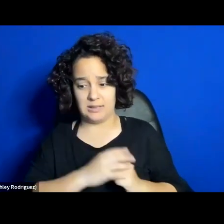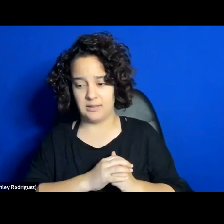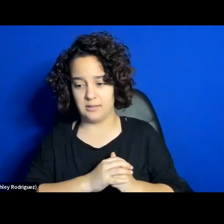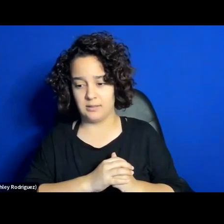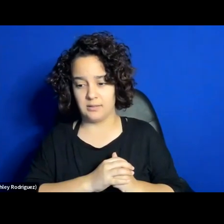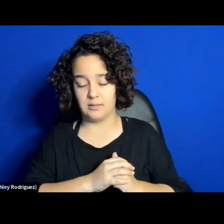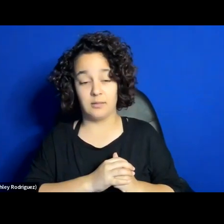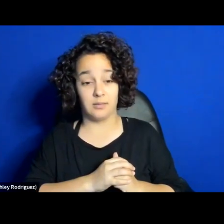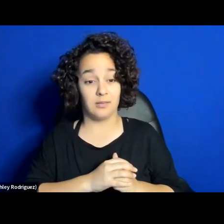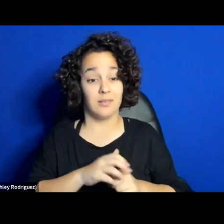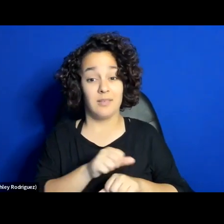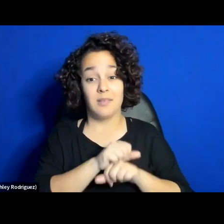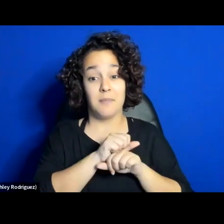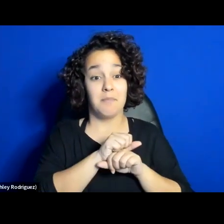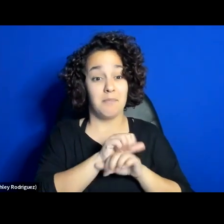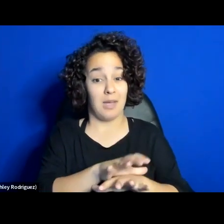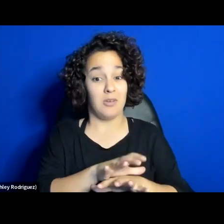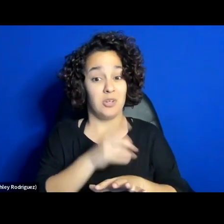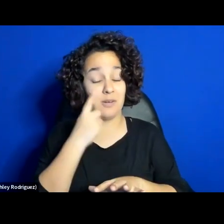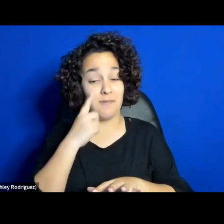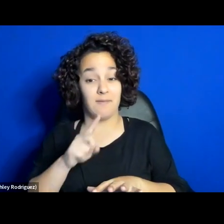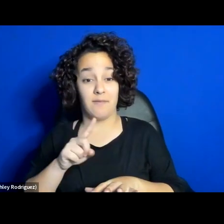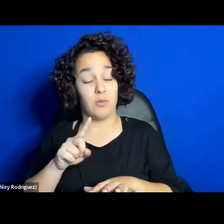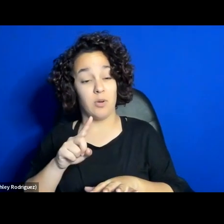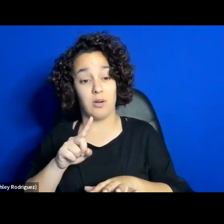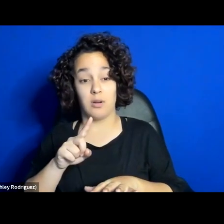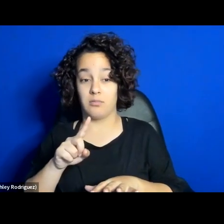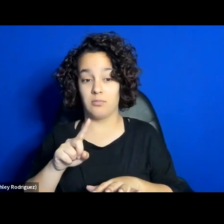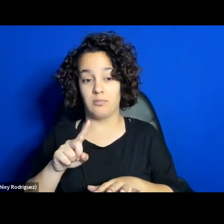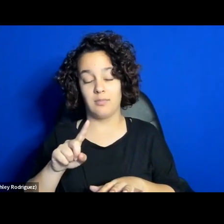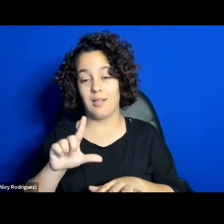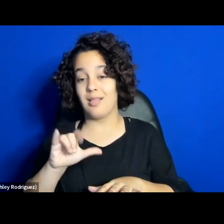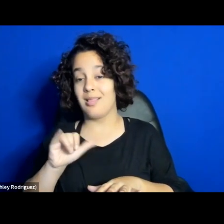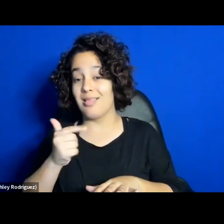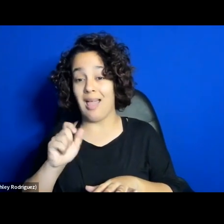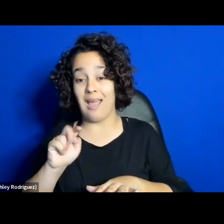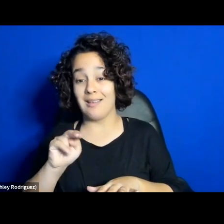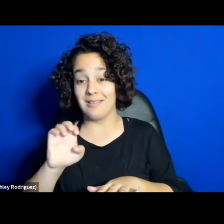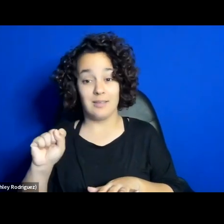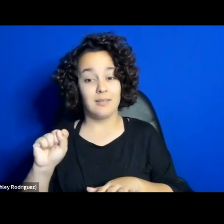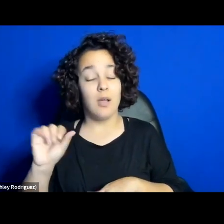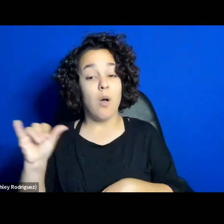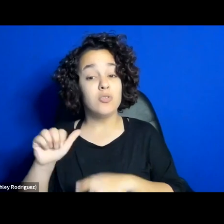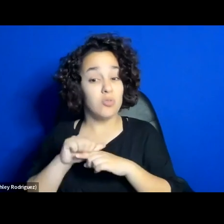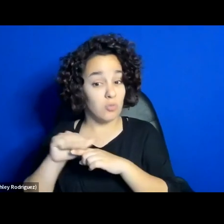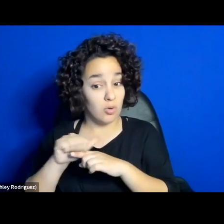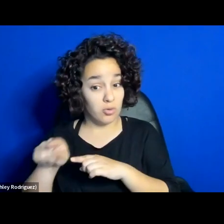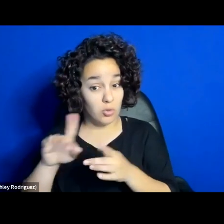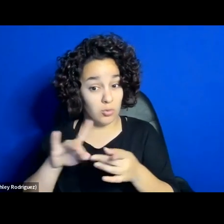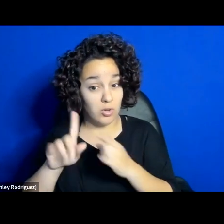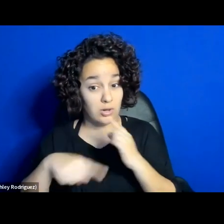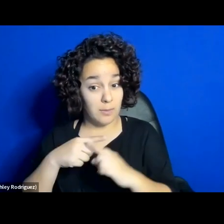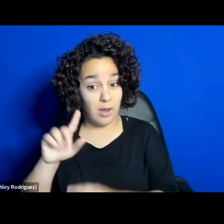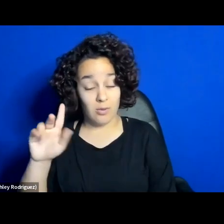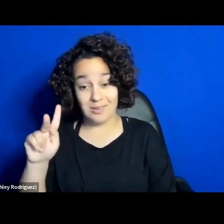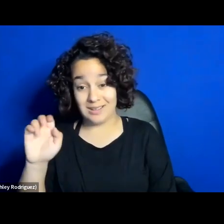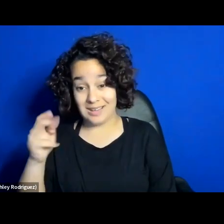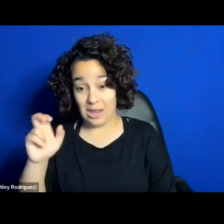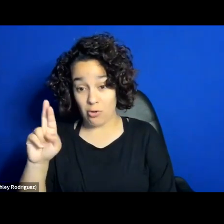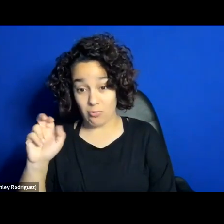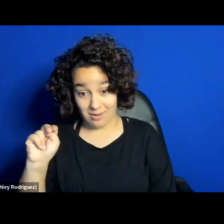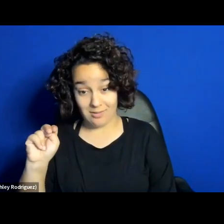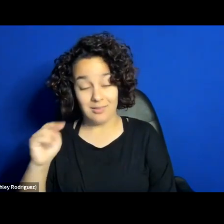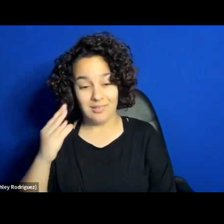the magic of lightness, you know, and the rehearsal actually, that rehearsal that you were talking about came on about, you know, the